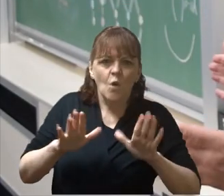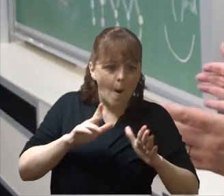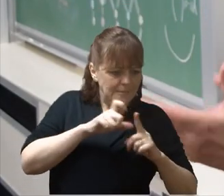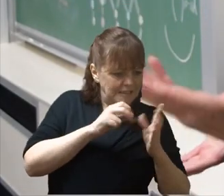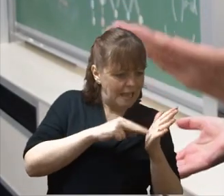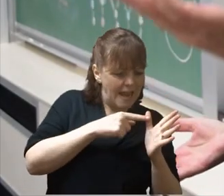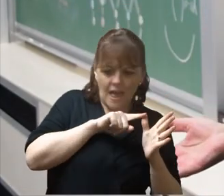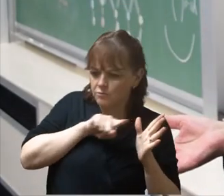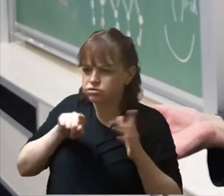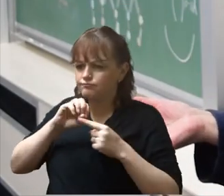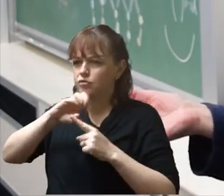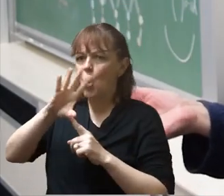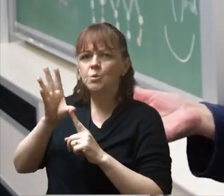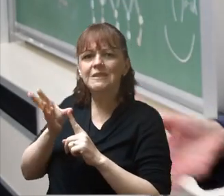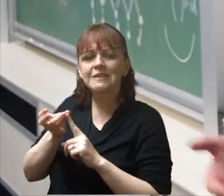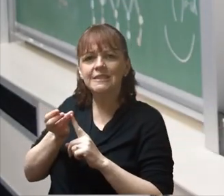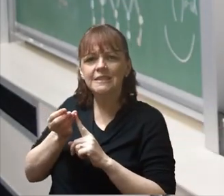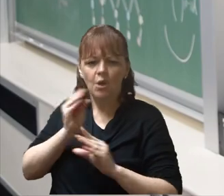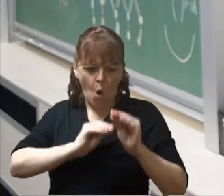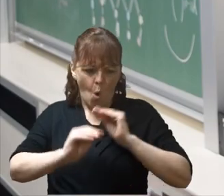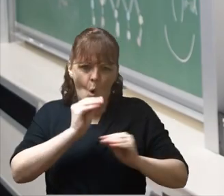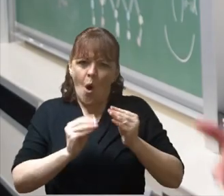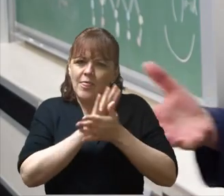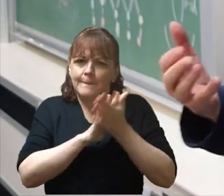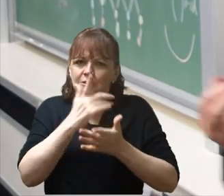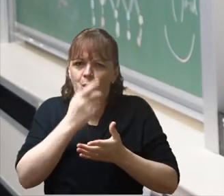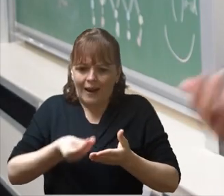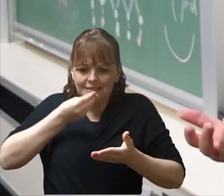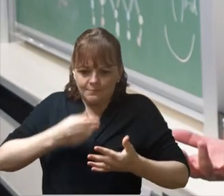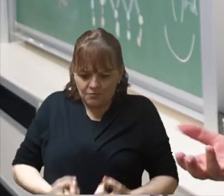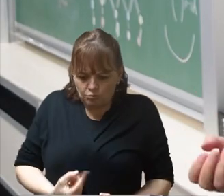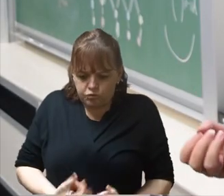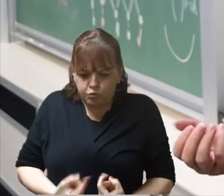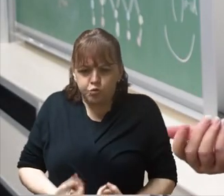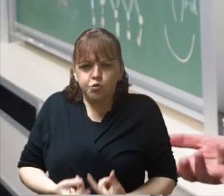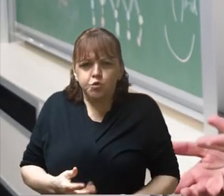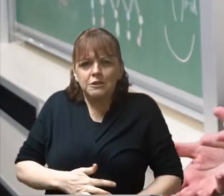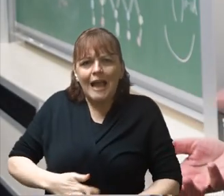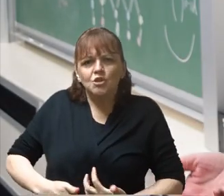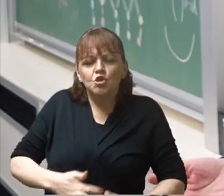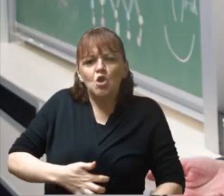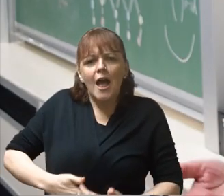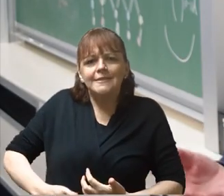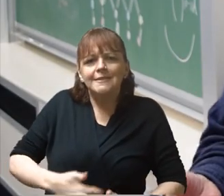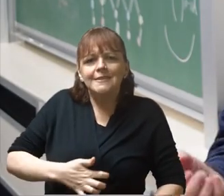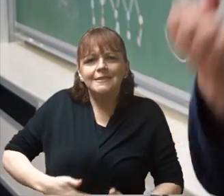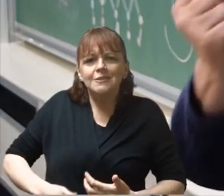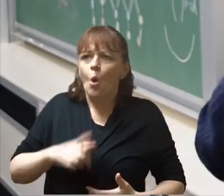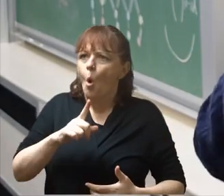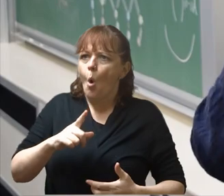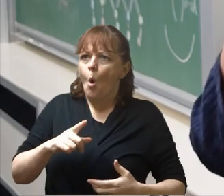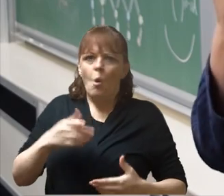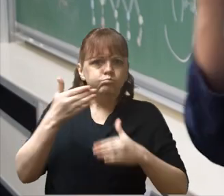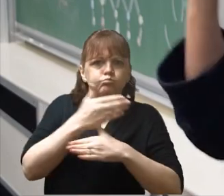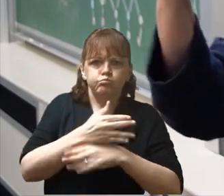protein, making shapes that help us digest our food with chemical reactions. Or presenting as